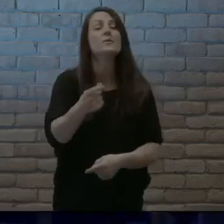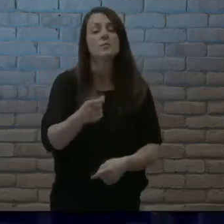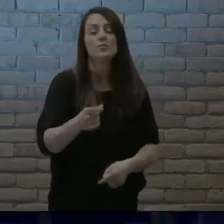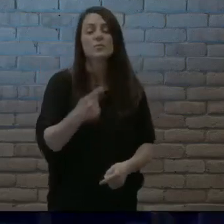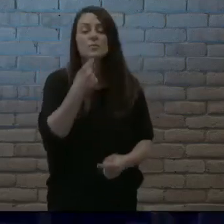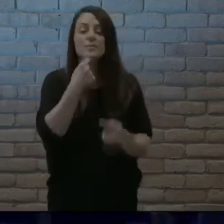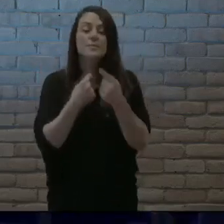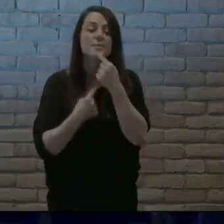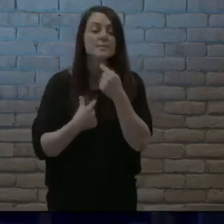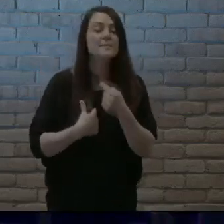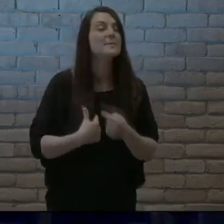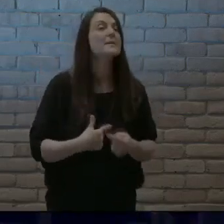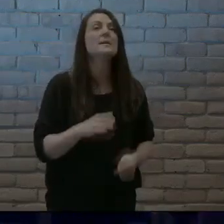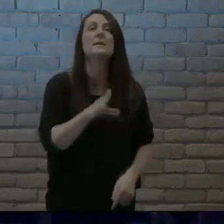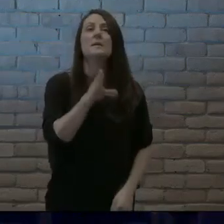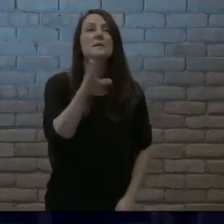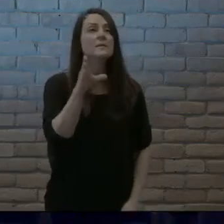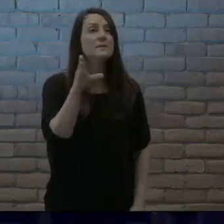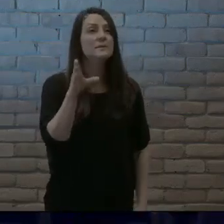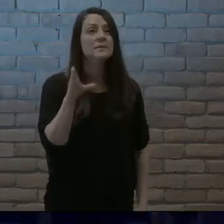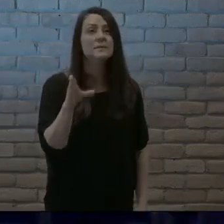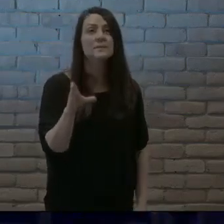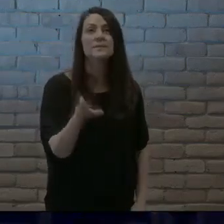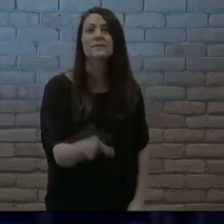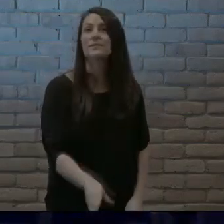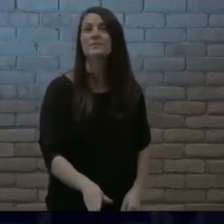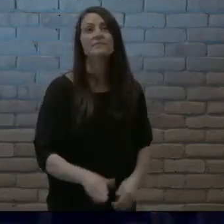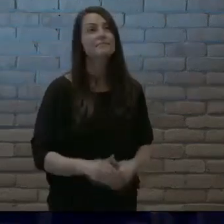failed me yet